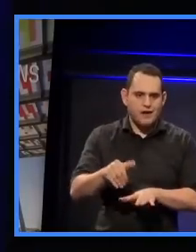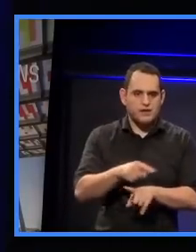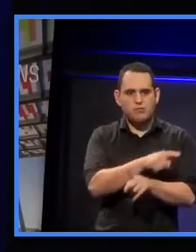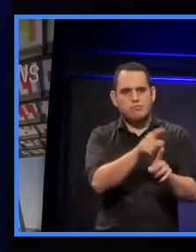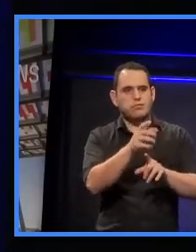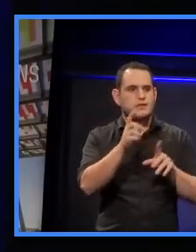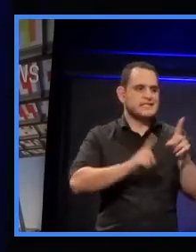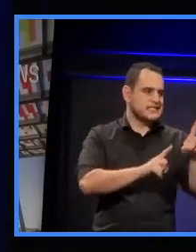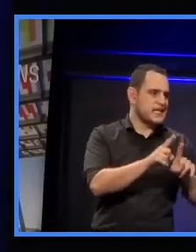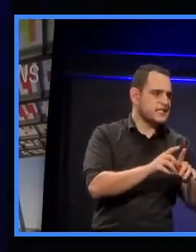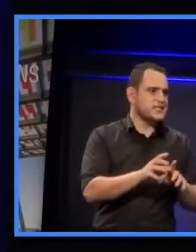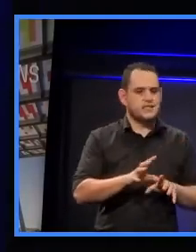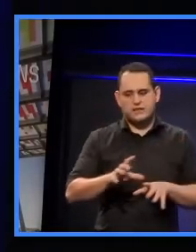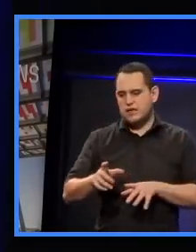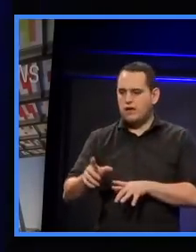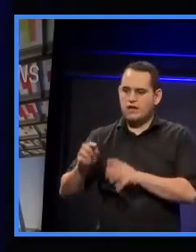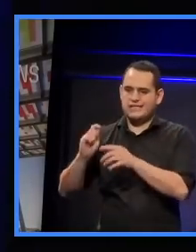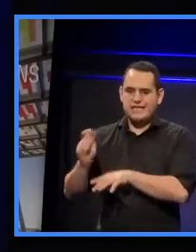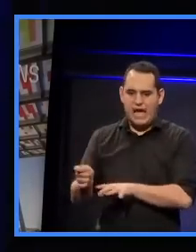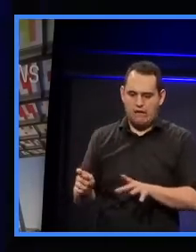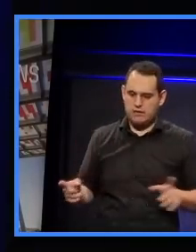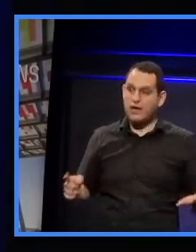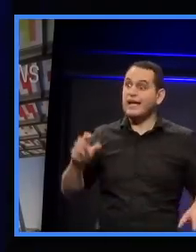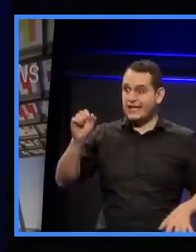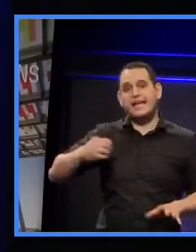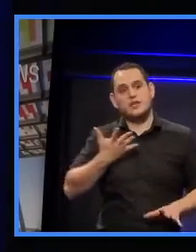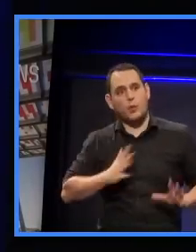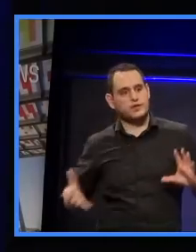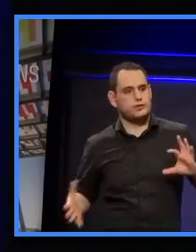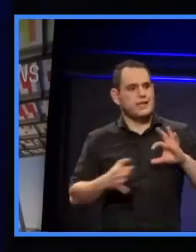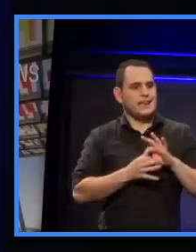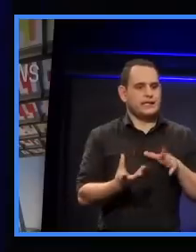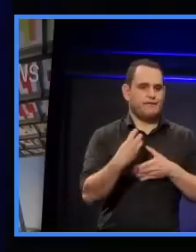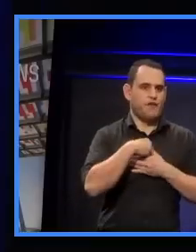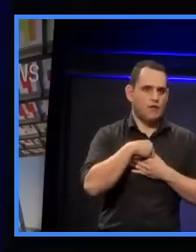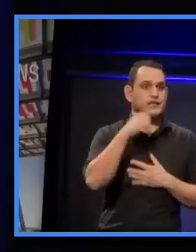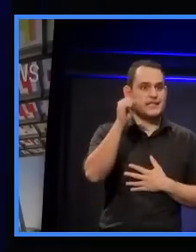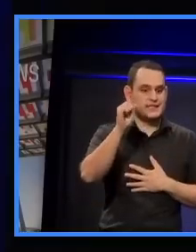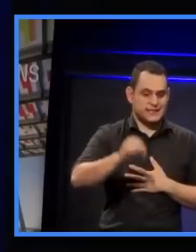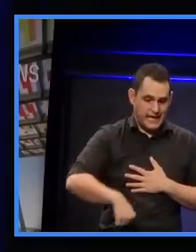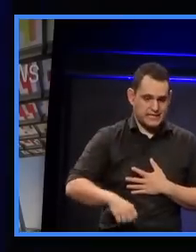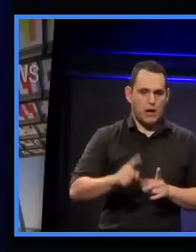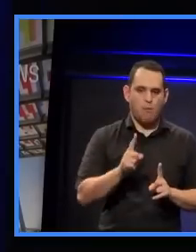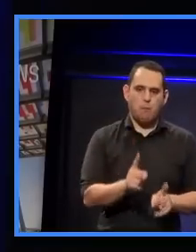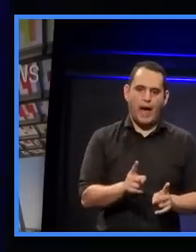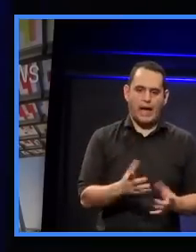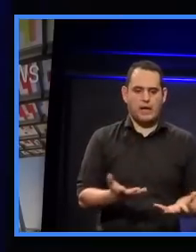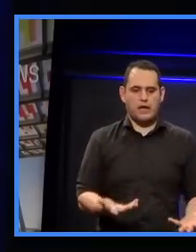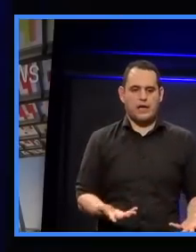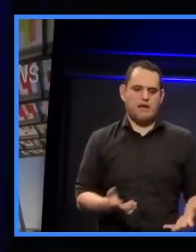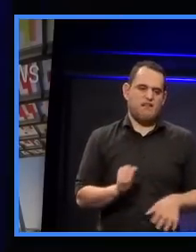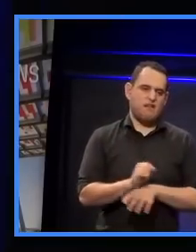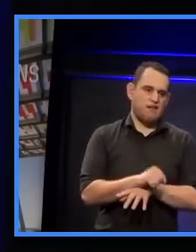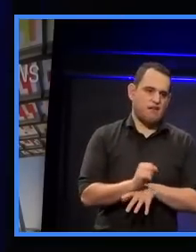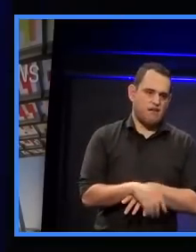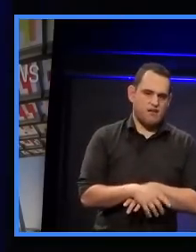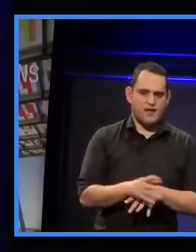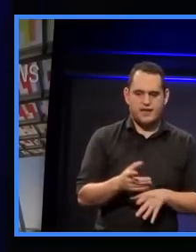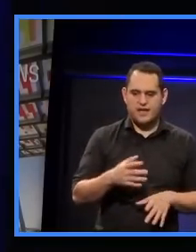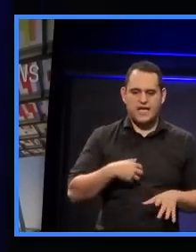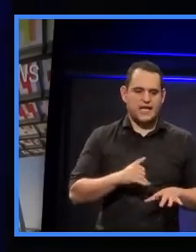world. So it's very, yes, people want to be involved, yet they're often not as involved as they could be around the voting and actually